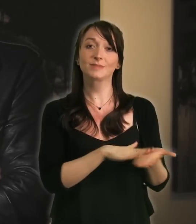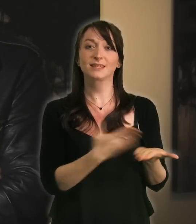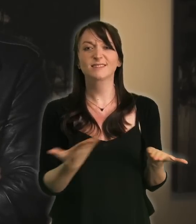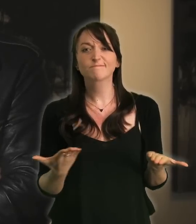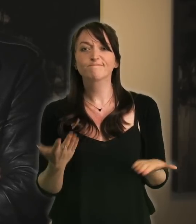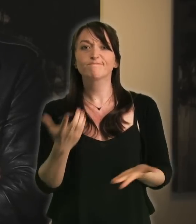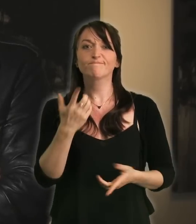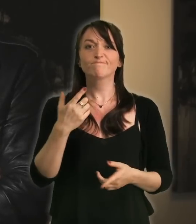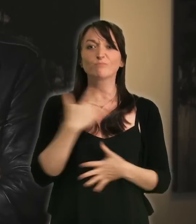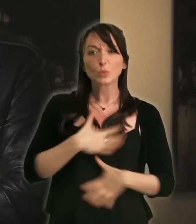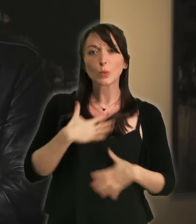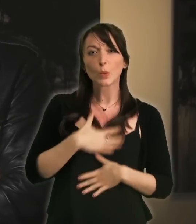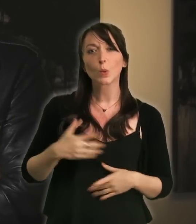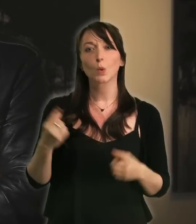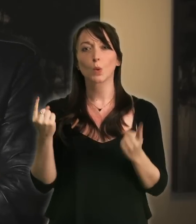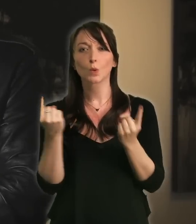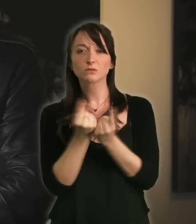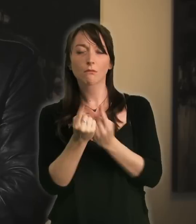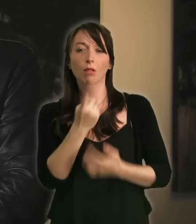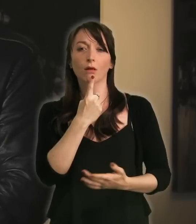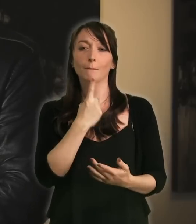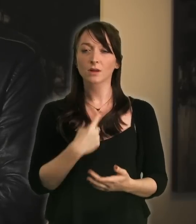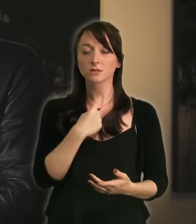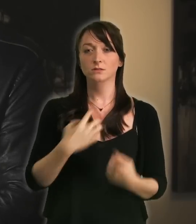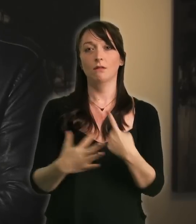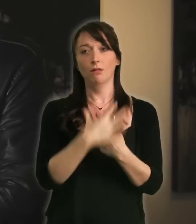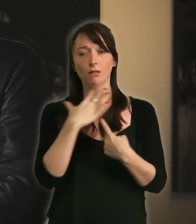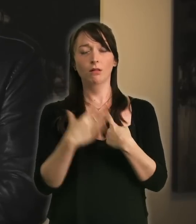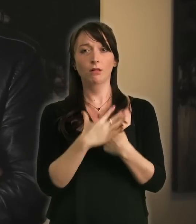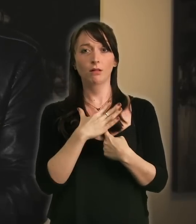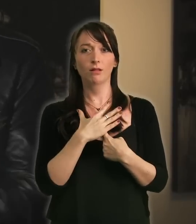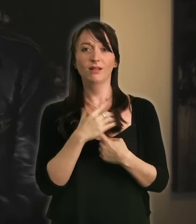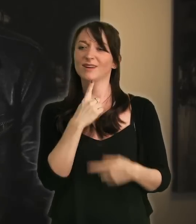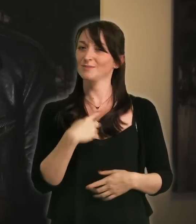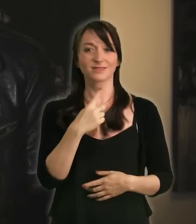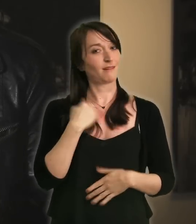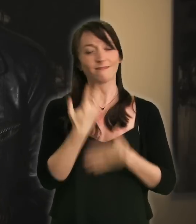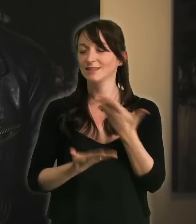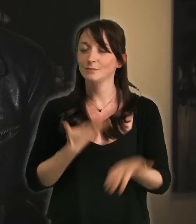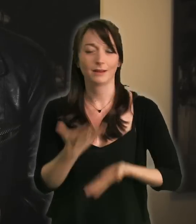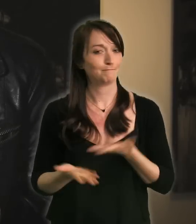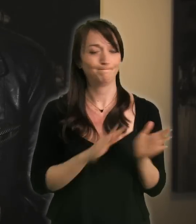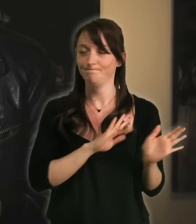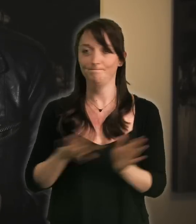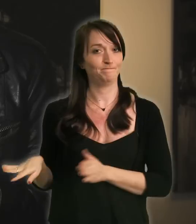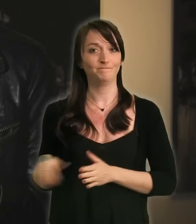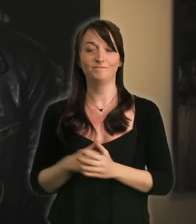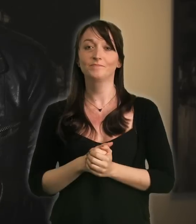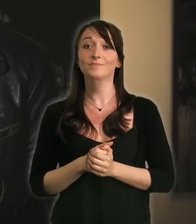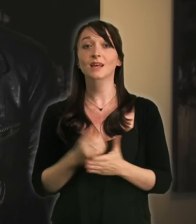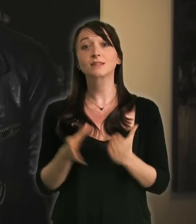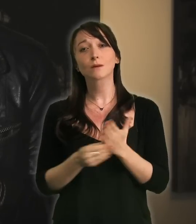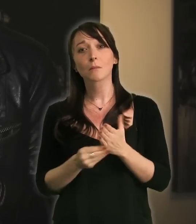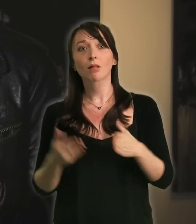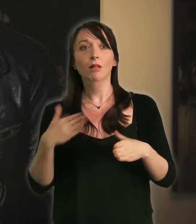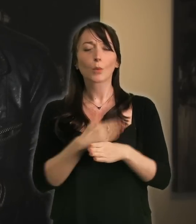meant that I didn't have to explain myself if if my mood or something personal was affecting me and